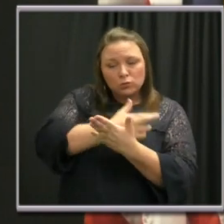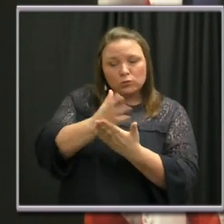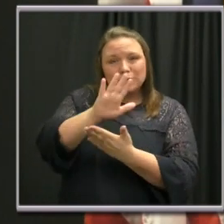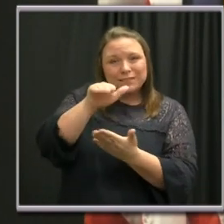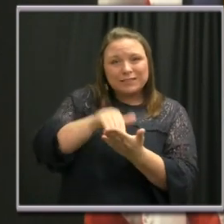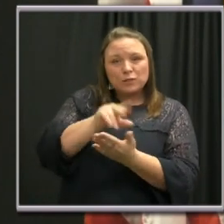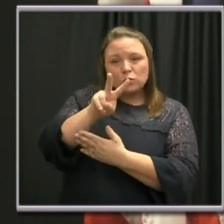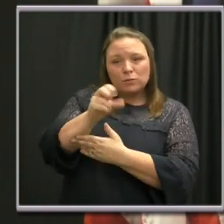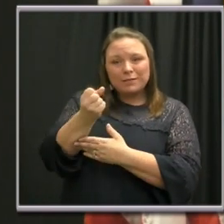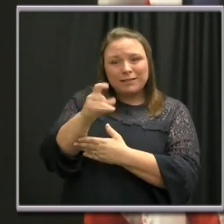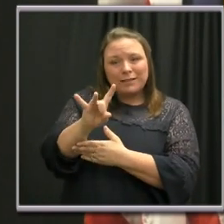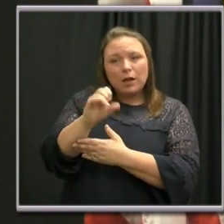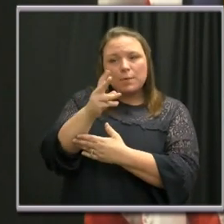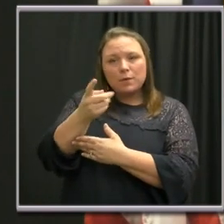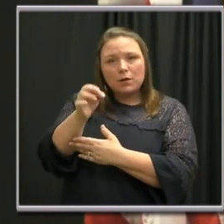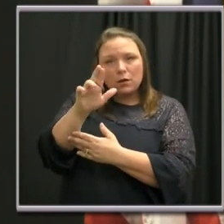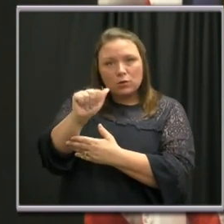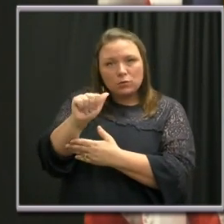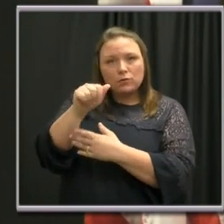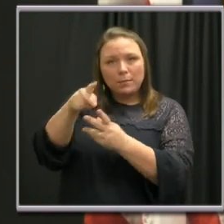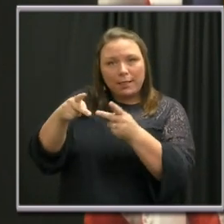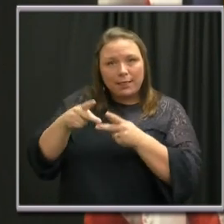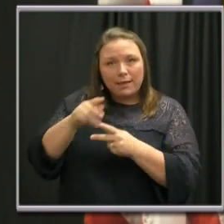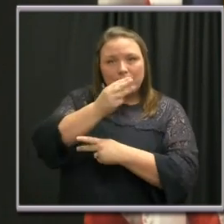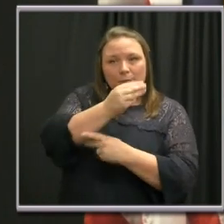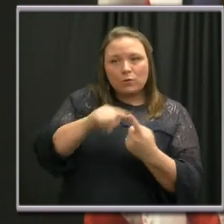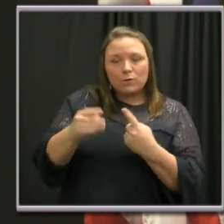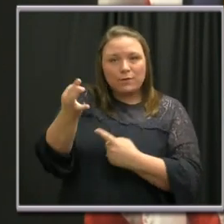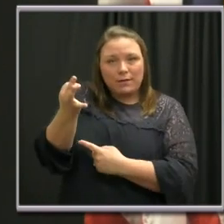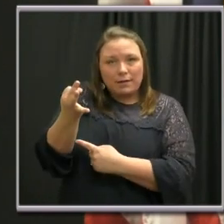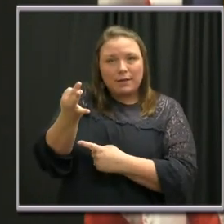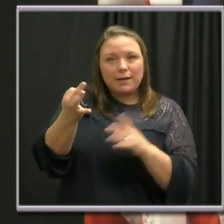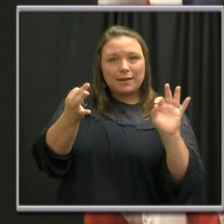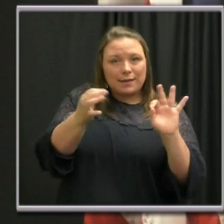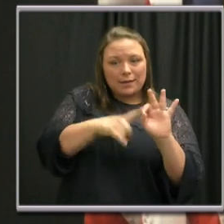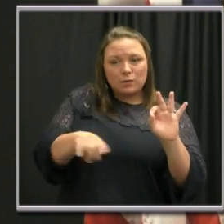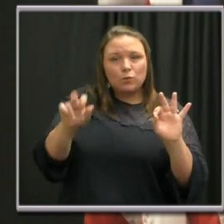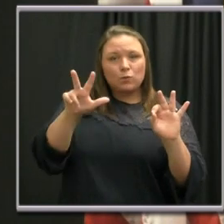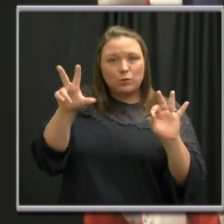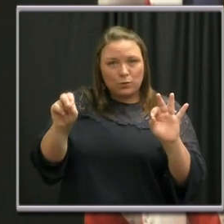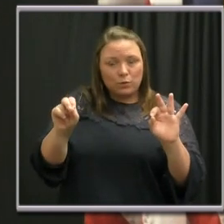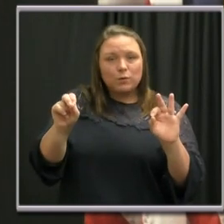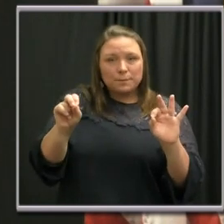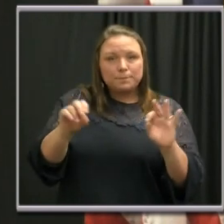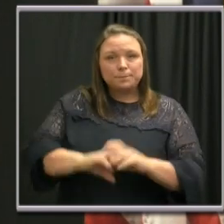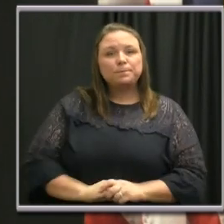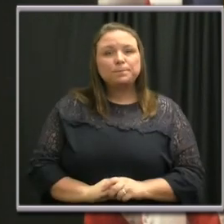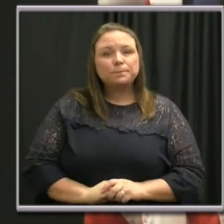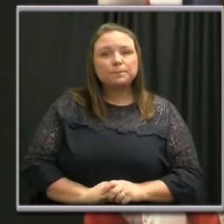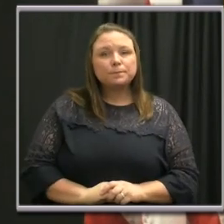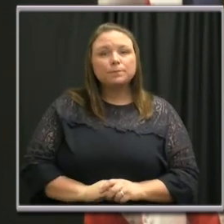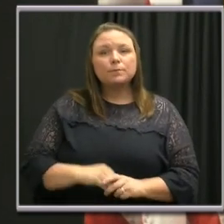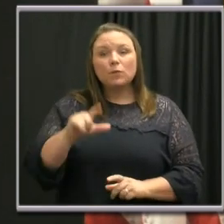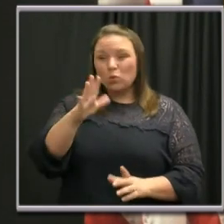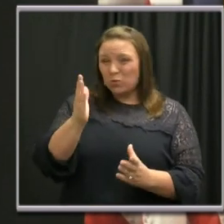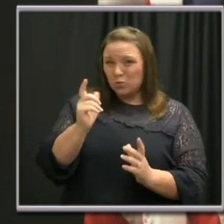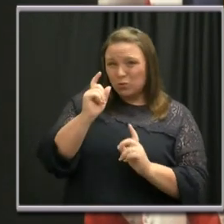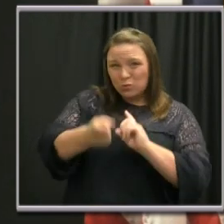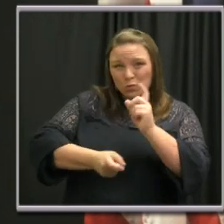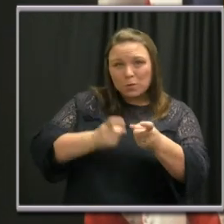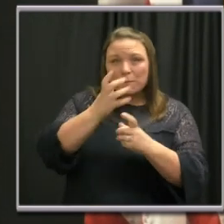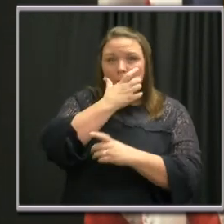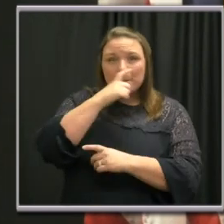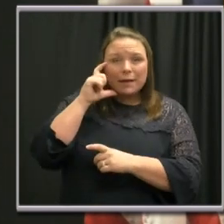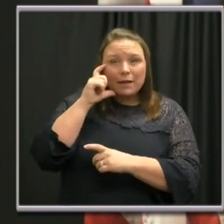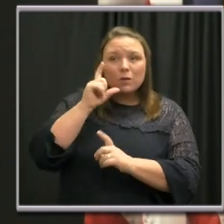Center at 218 Omohundro Place, Monday through Friday, 9 a.m. to 3.30 p.m. Your donated masks will be